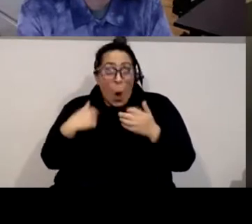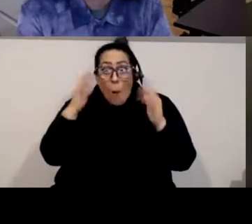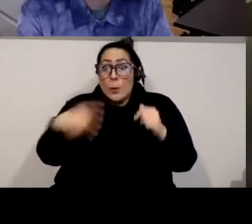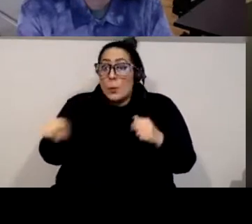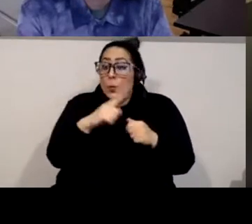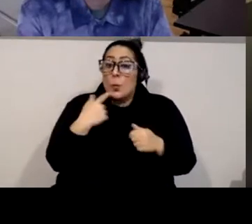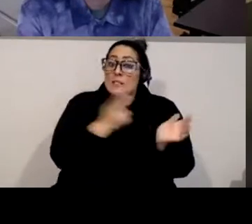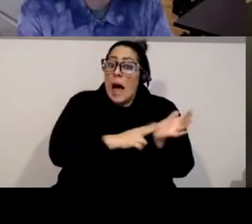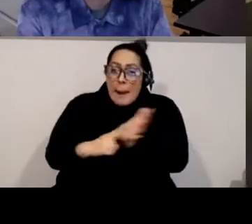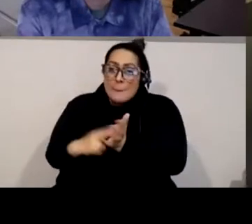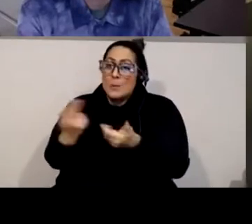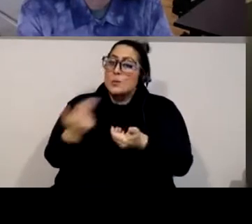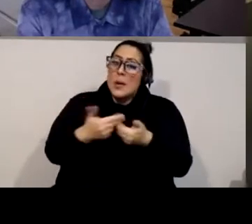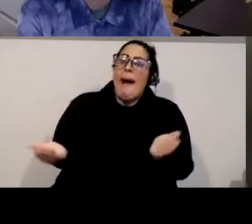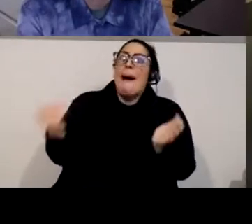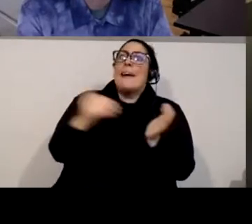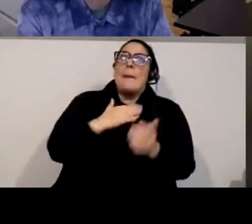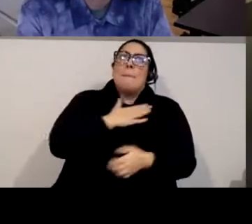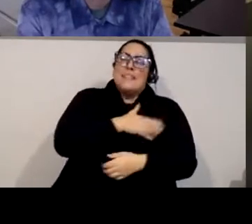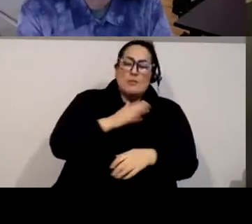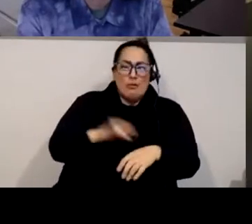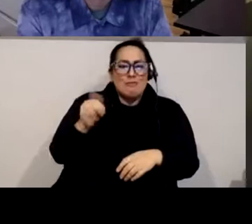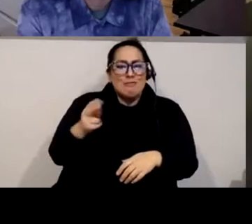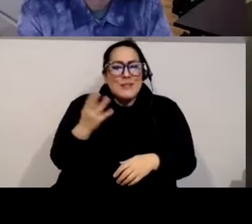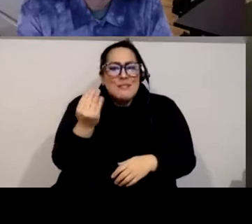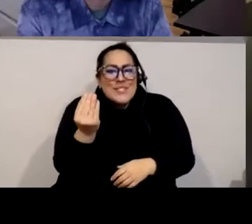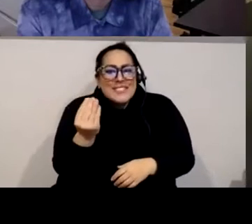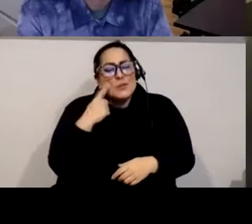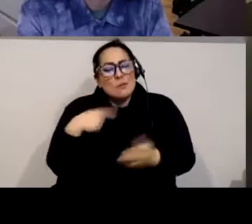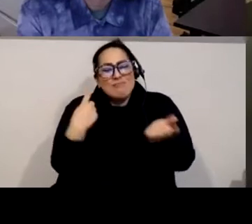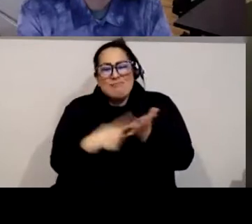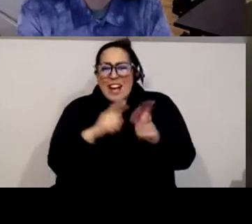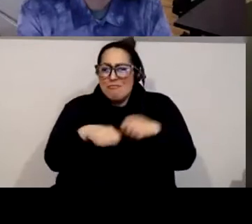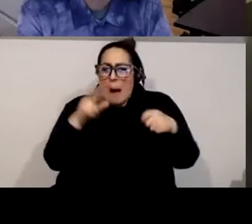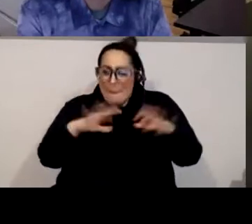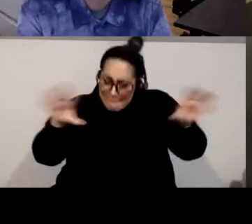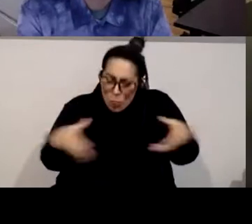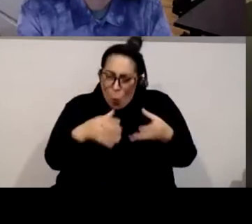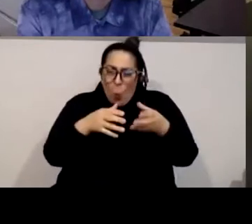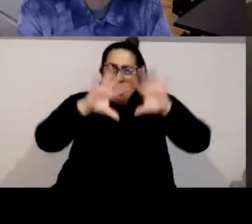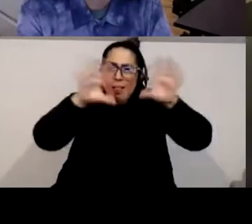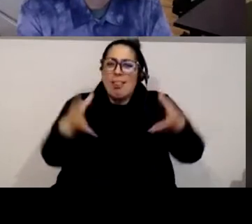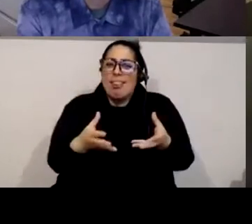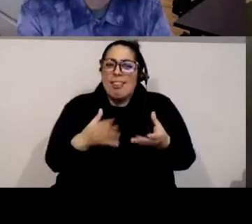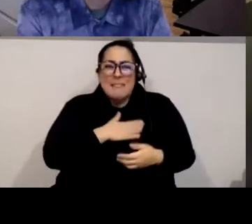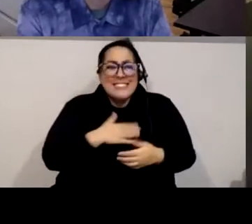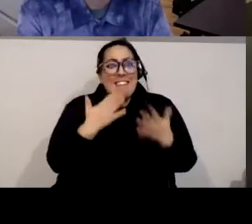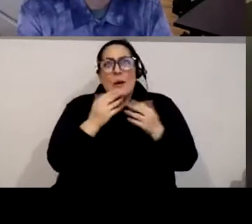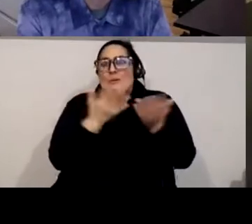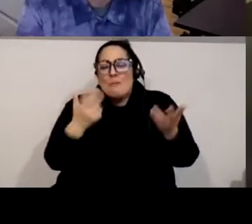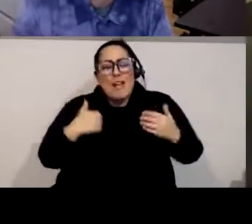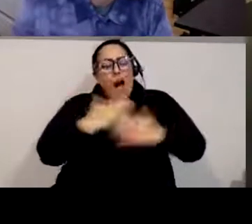us um again on the 14th for the um culmination of this series of so thank you all very very much i really enjoyed it